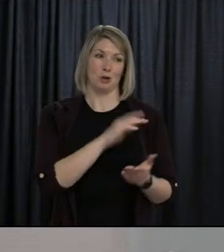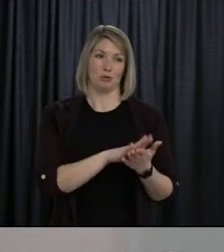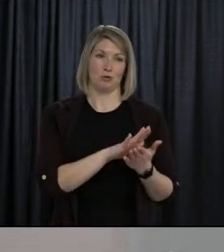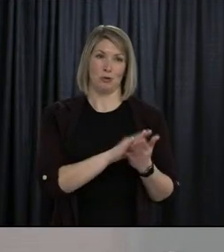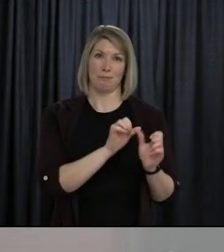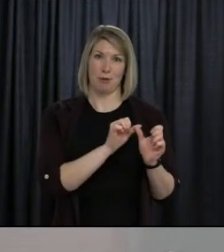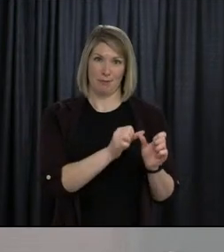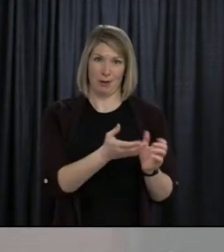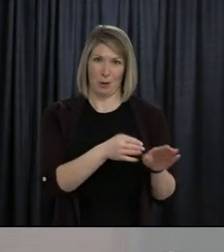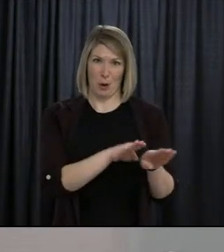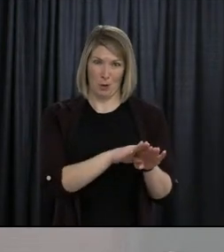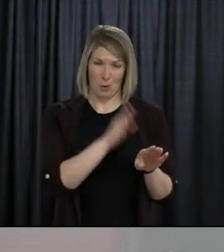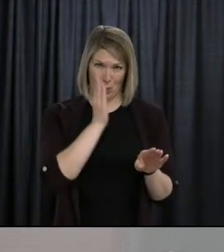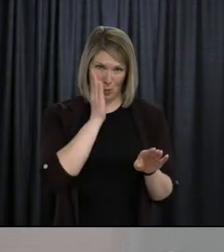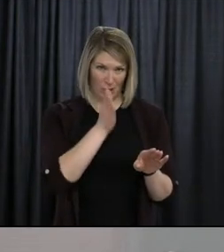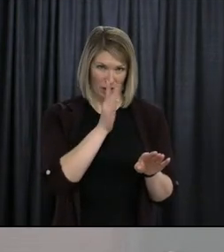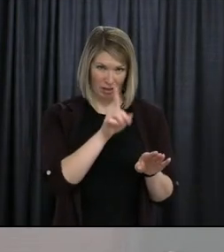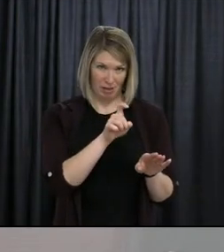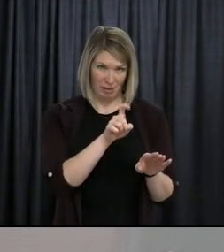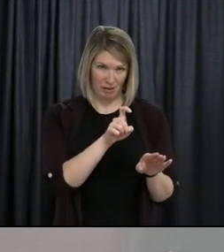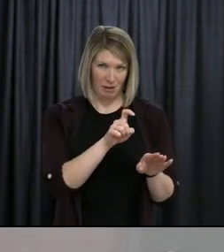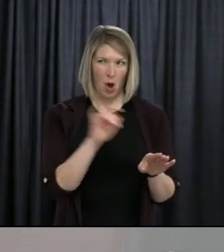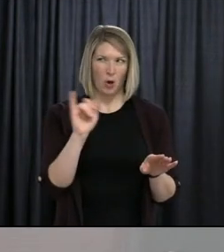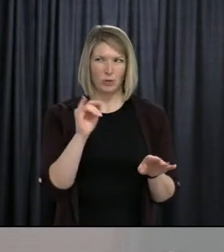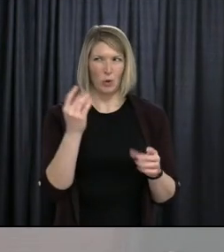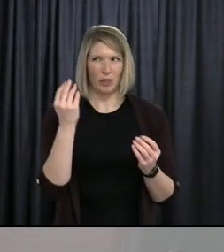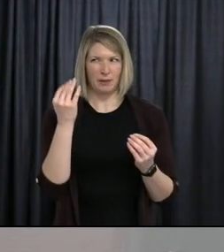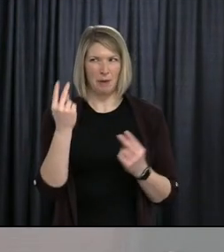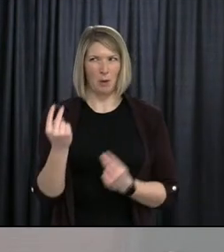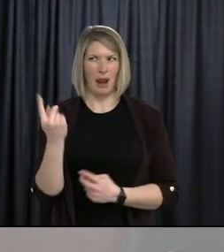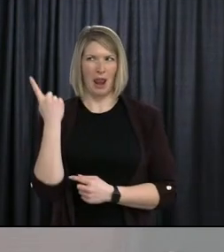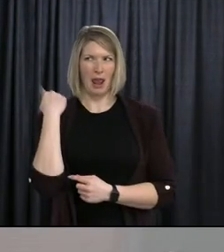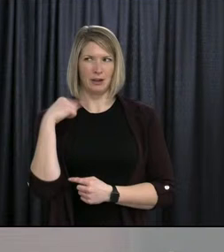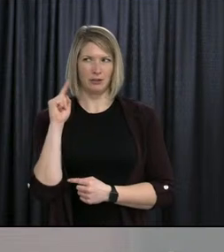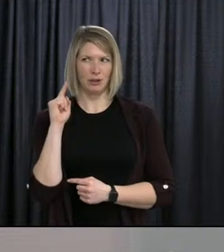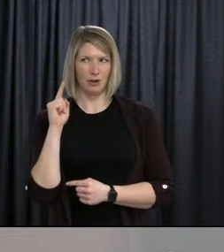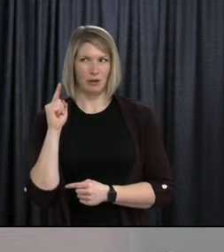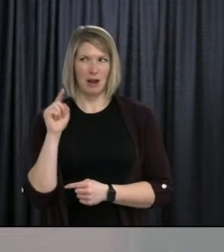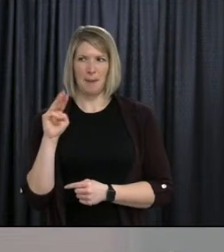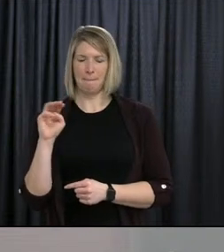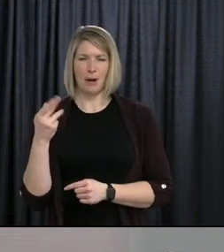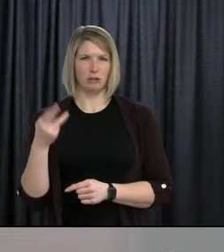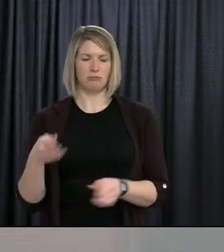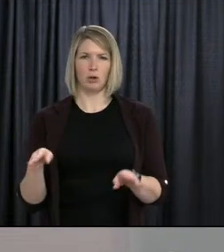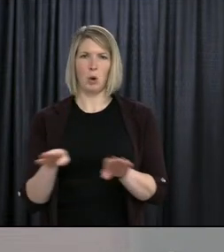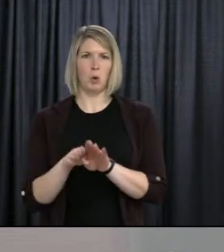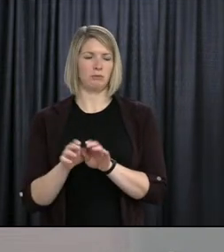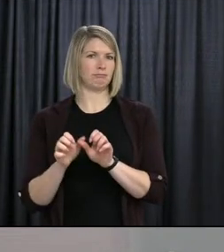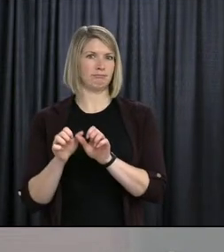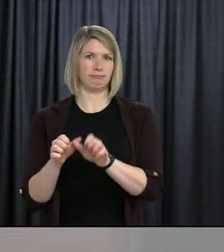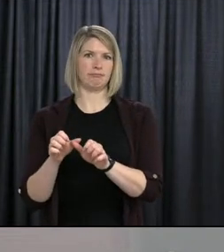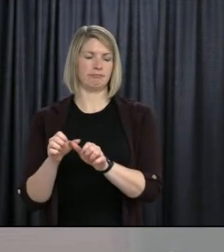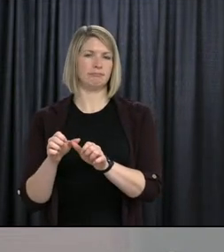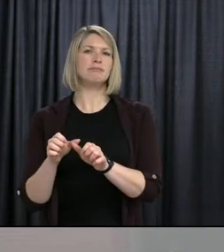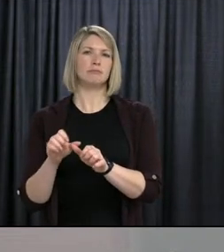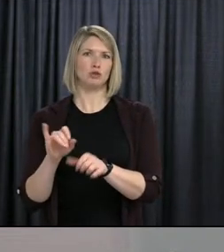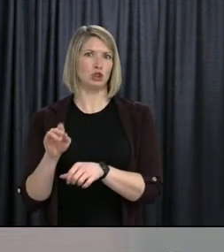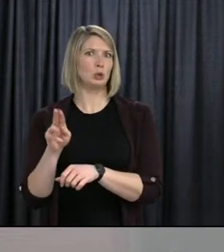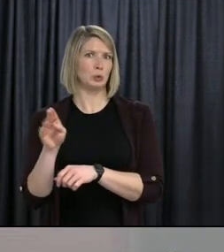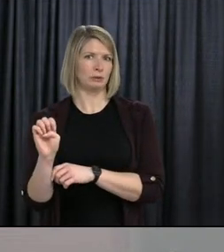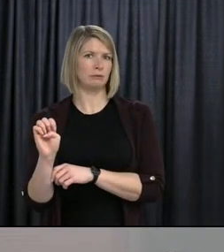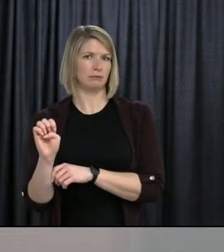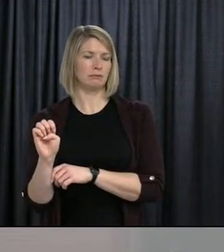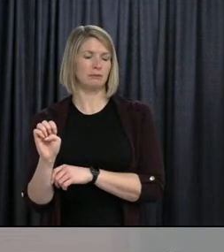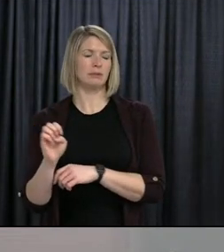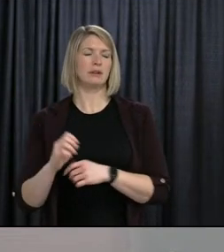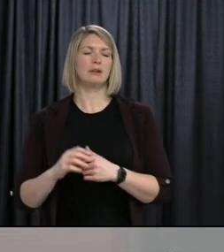you know, from last spring's experience. I'm wondering, you know, what the expectations are in terms of, you know, this current